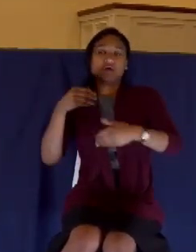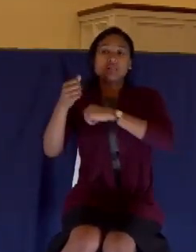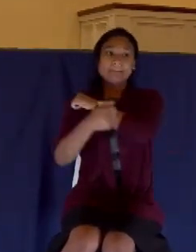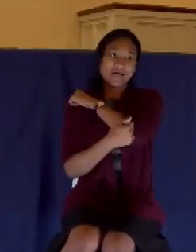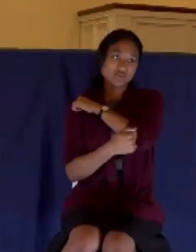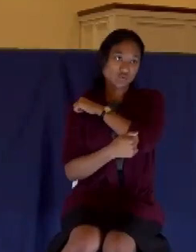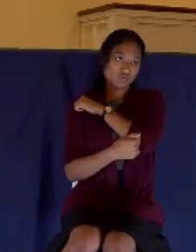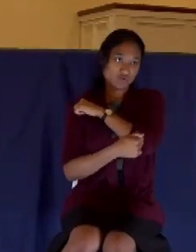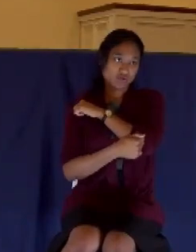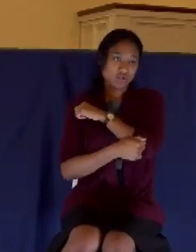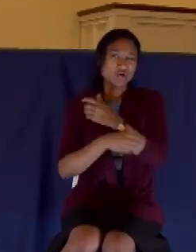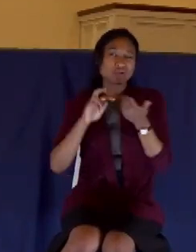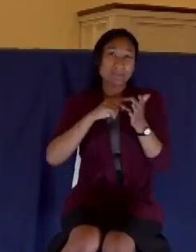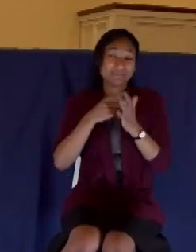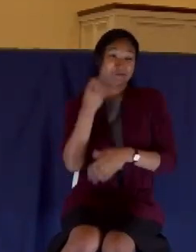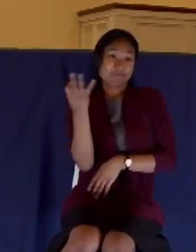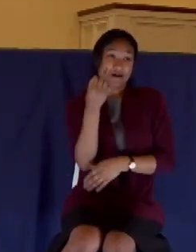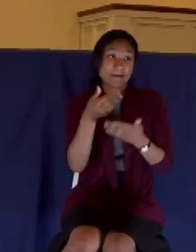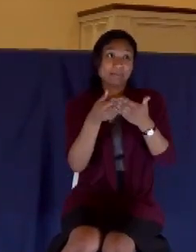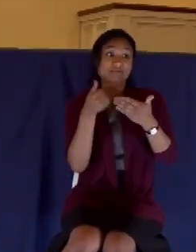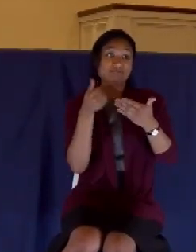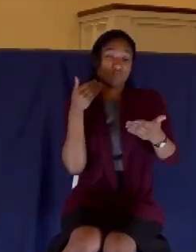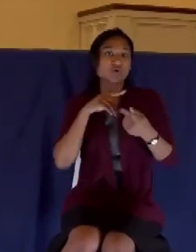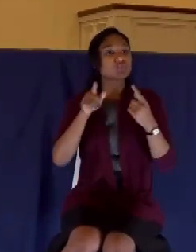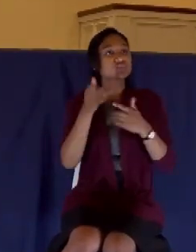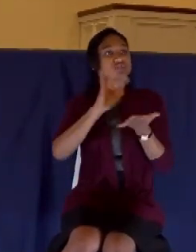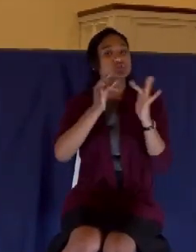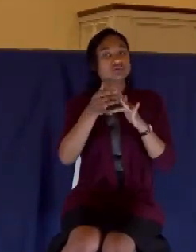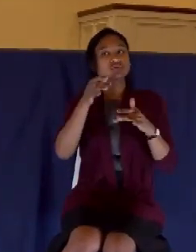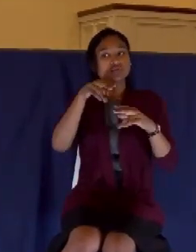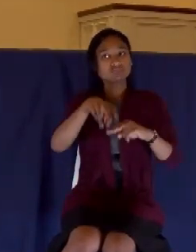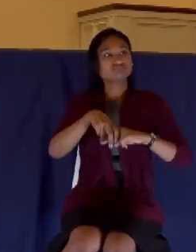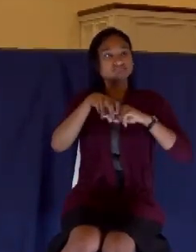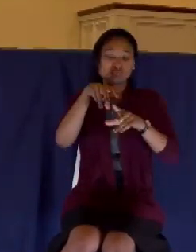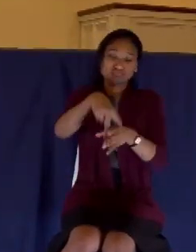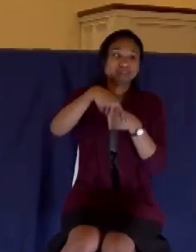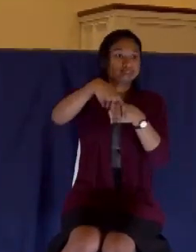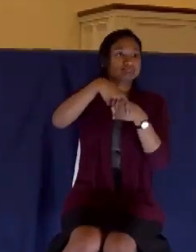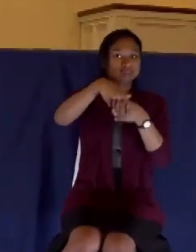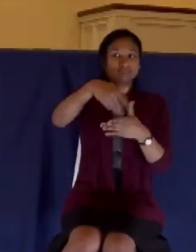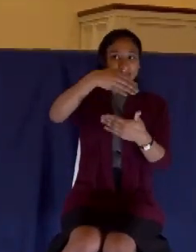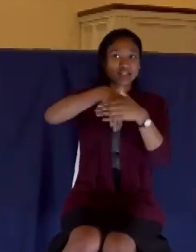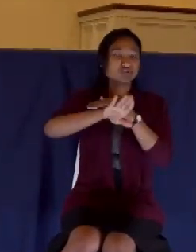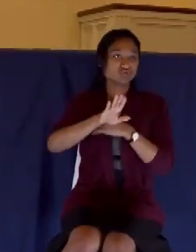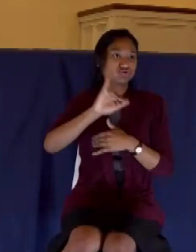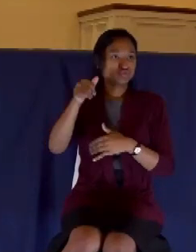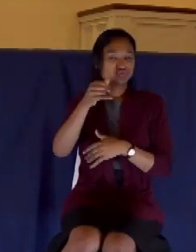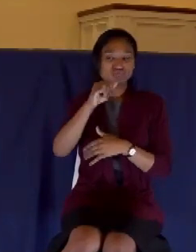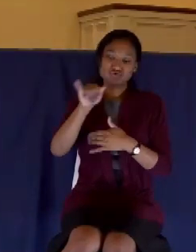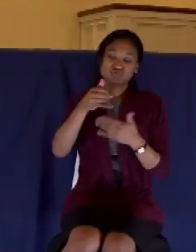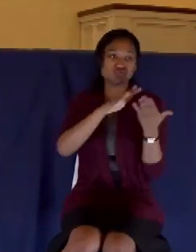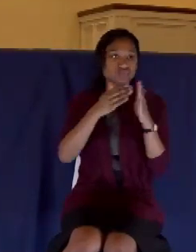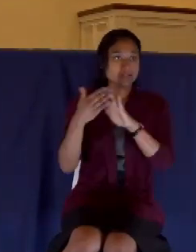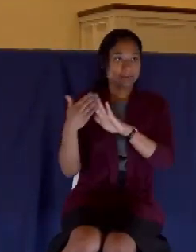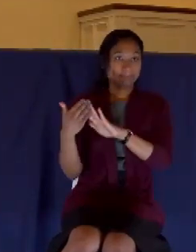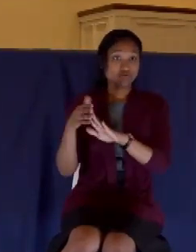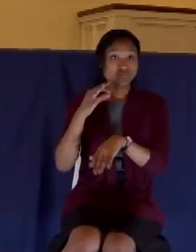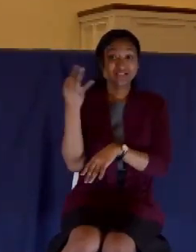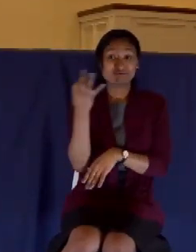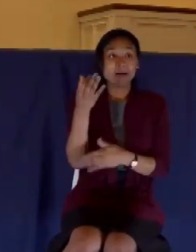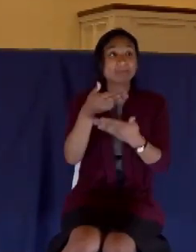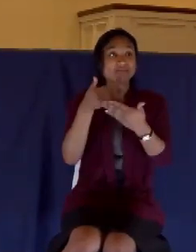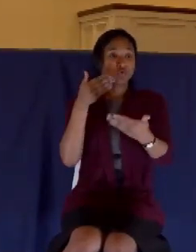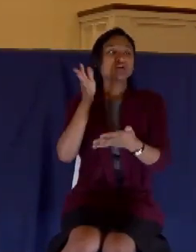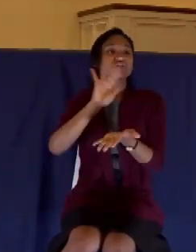before Jesus rode in on Palm Sunday. And so, this is the Friday before the triumphal entry.